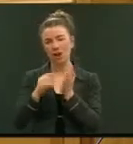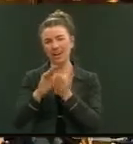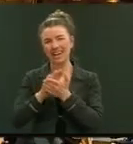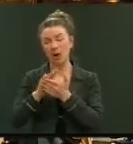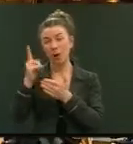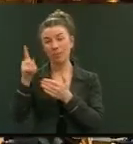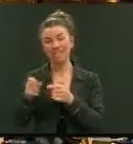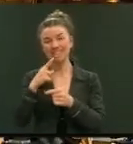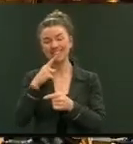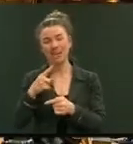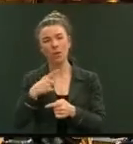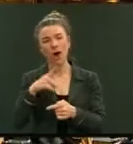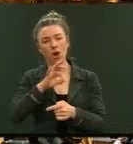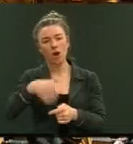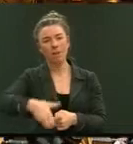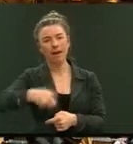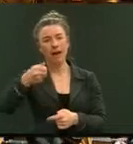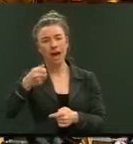Order!